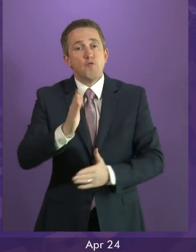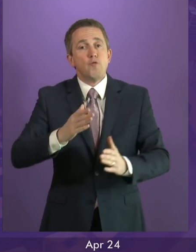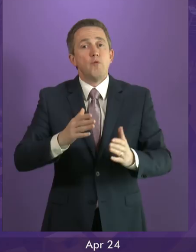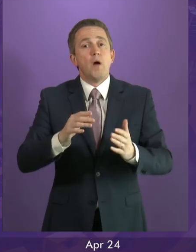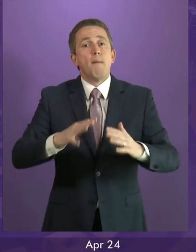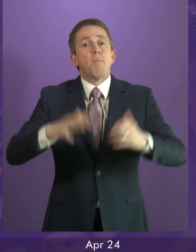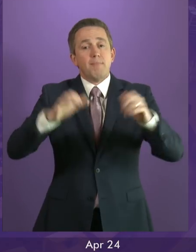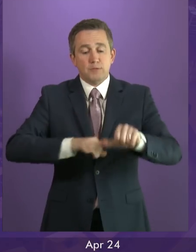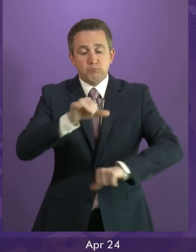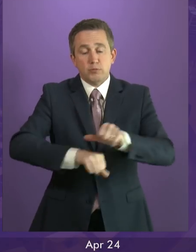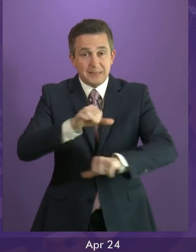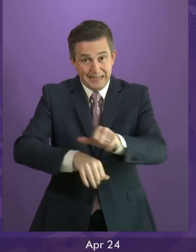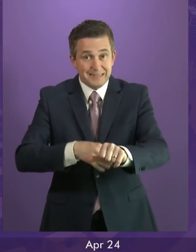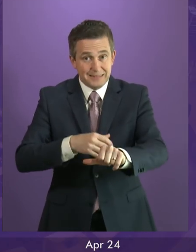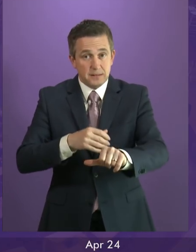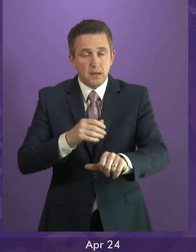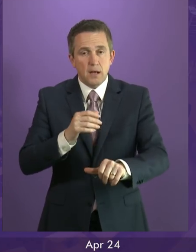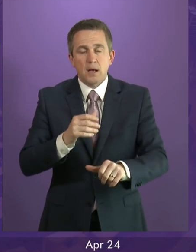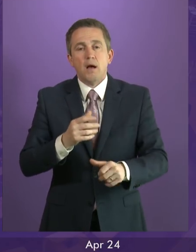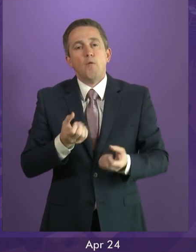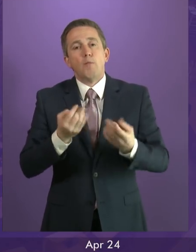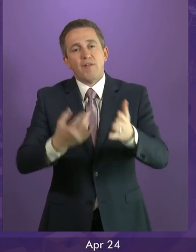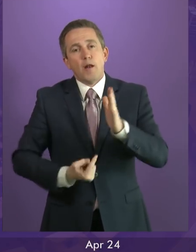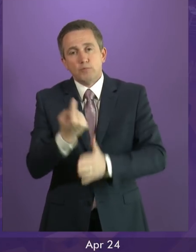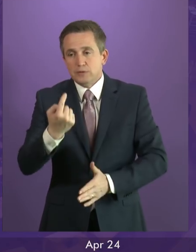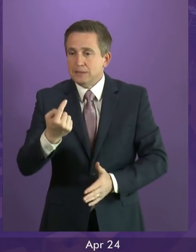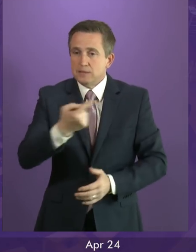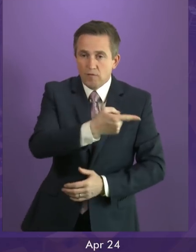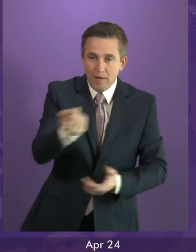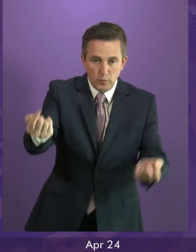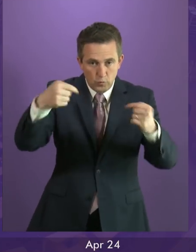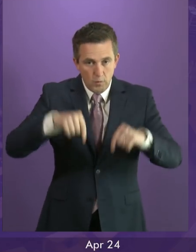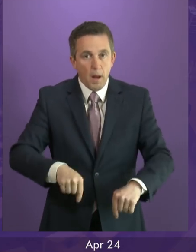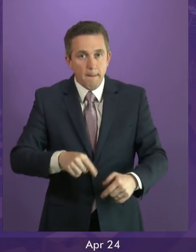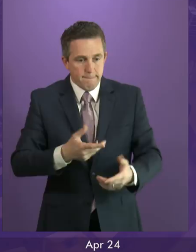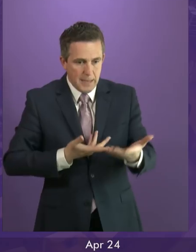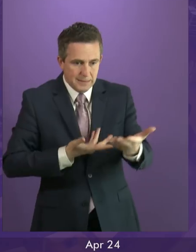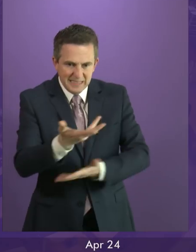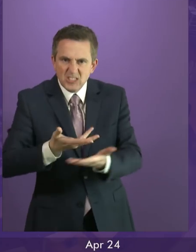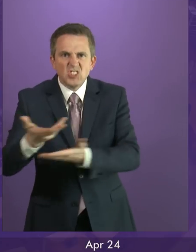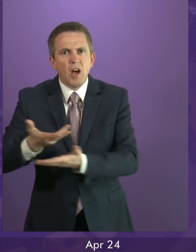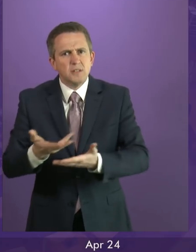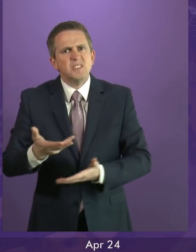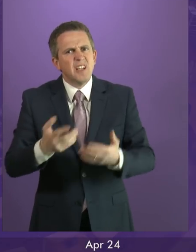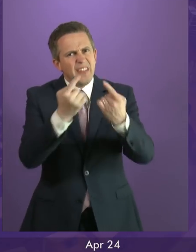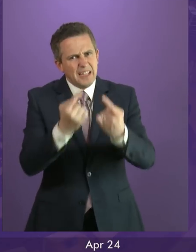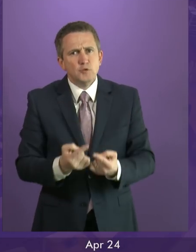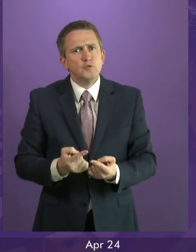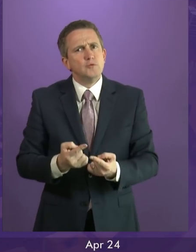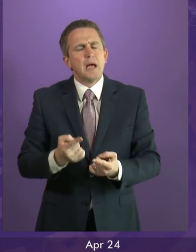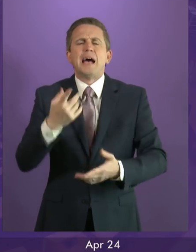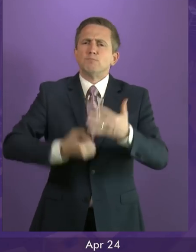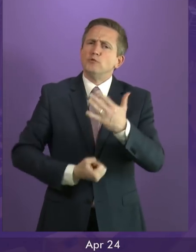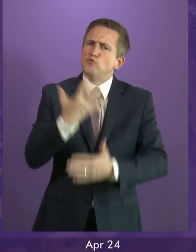will also seek to open up space for us to come together and find areas of agreement, as mature politicians should